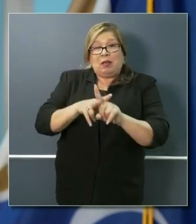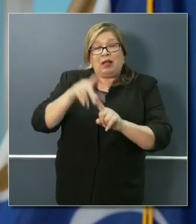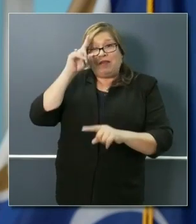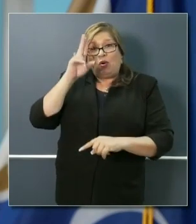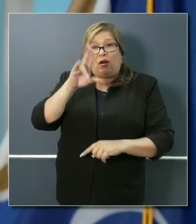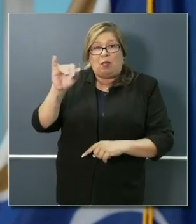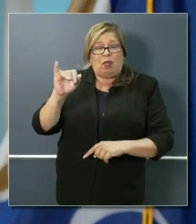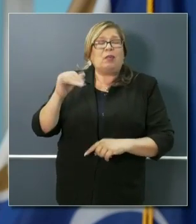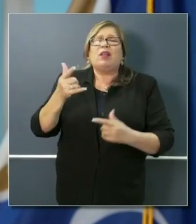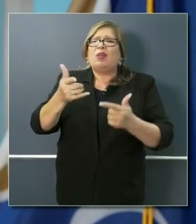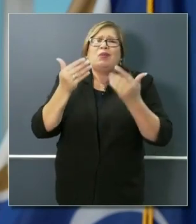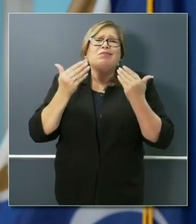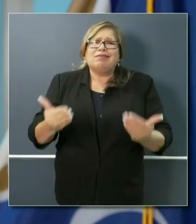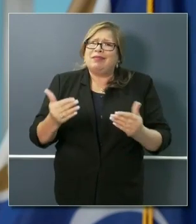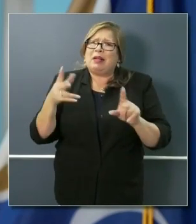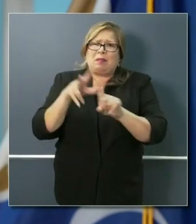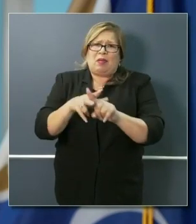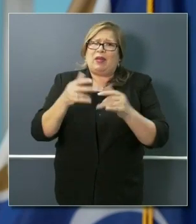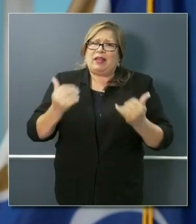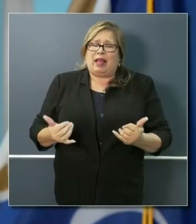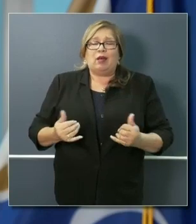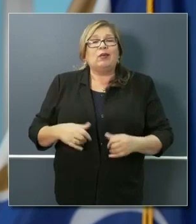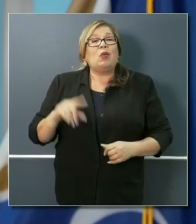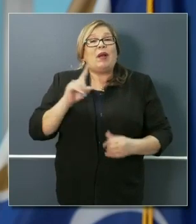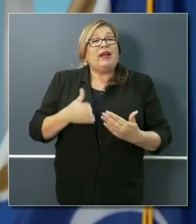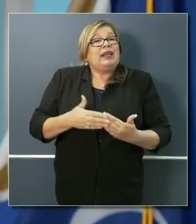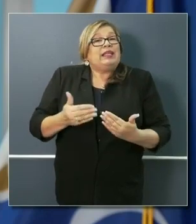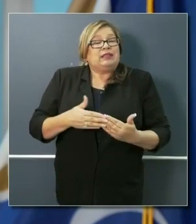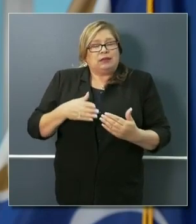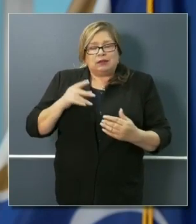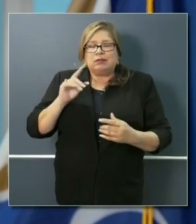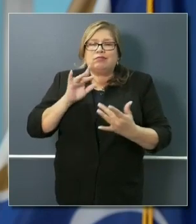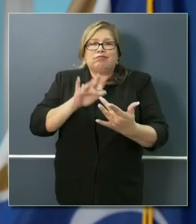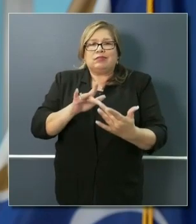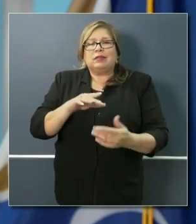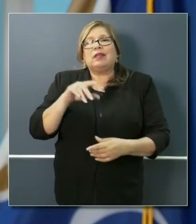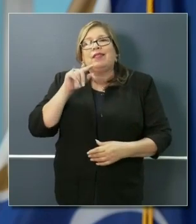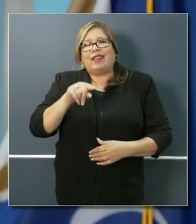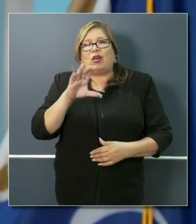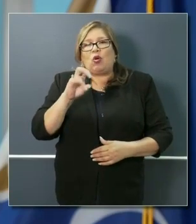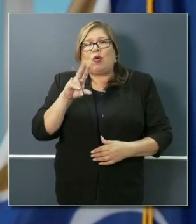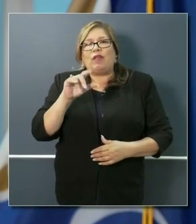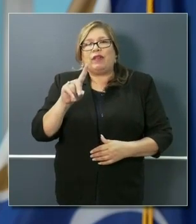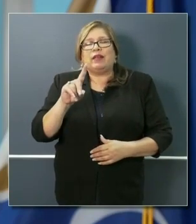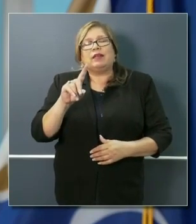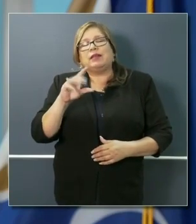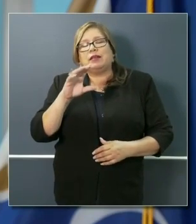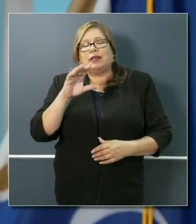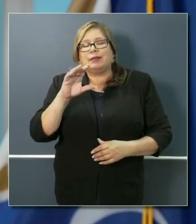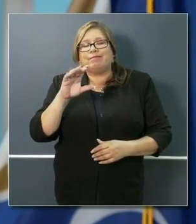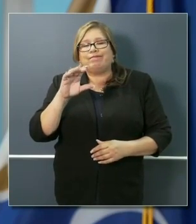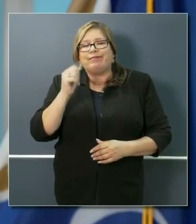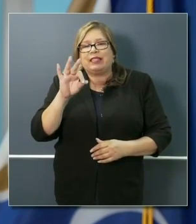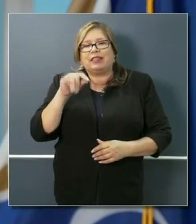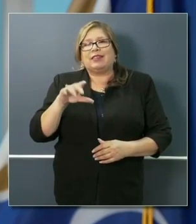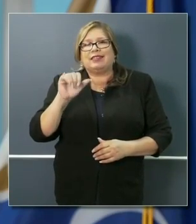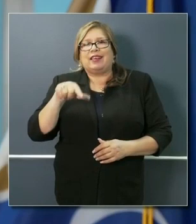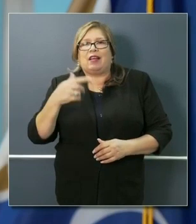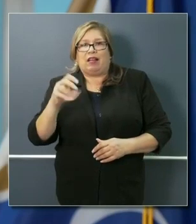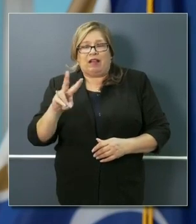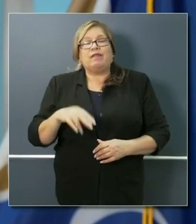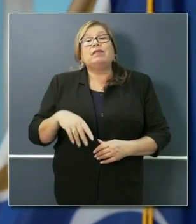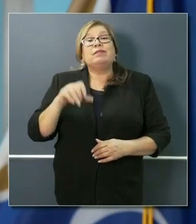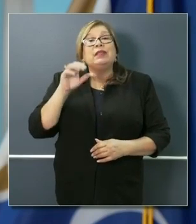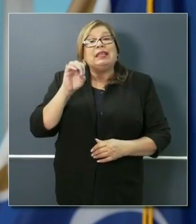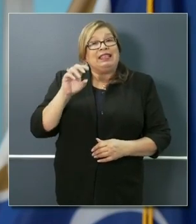Again, easiest site is the covid19.ca.gov site, but EDD will process